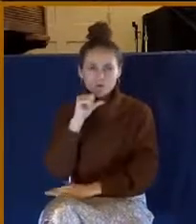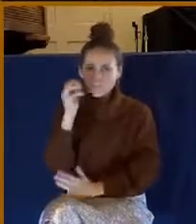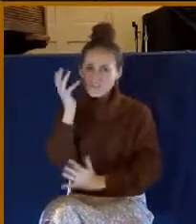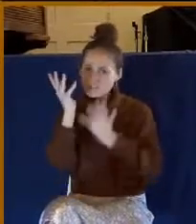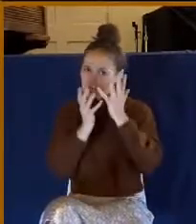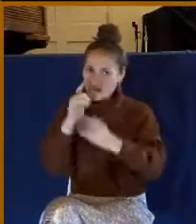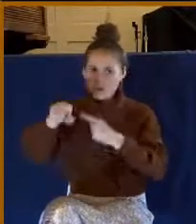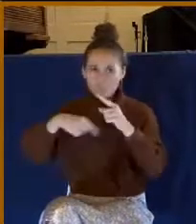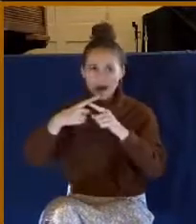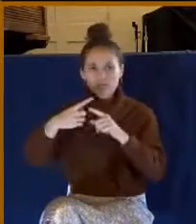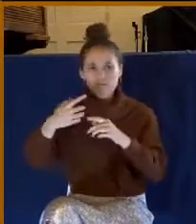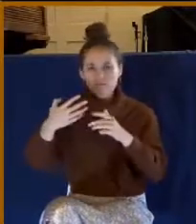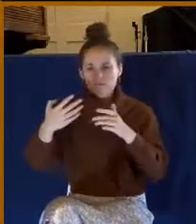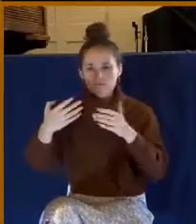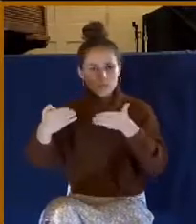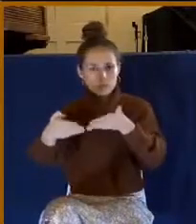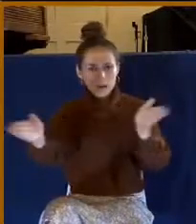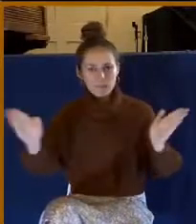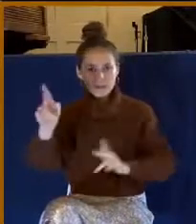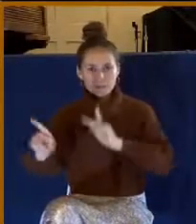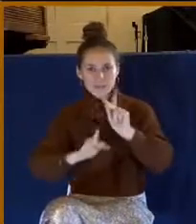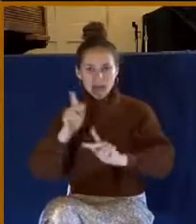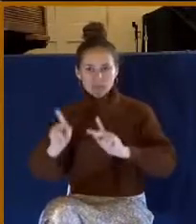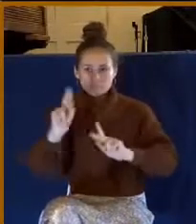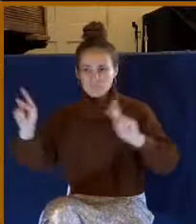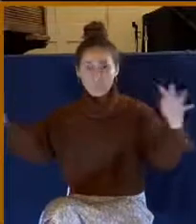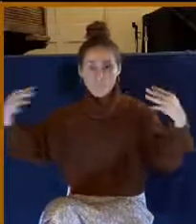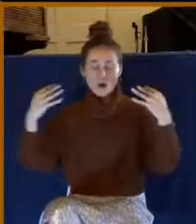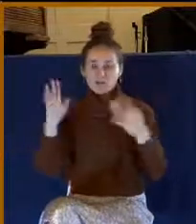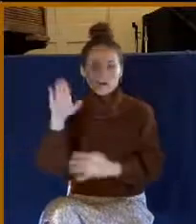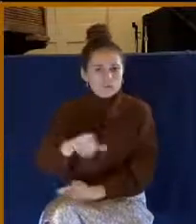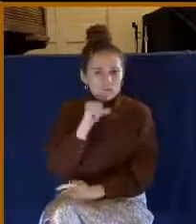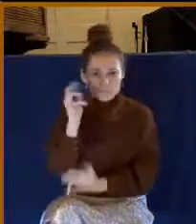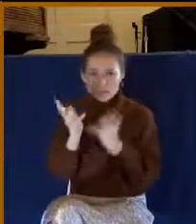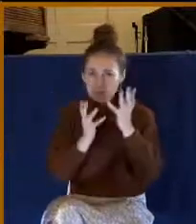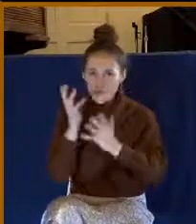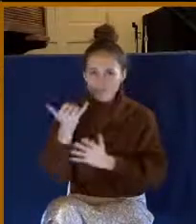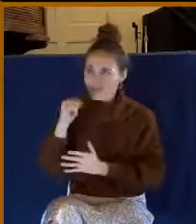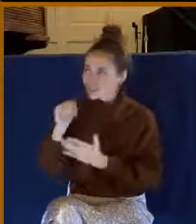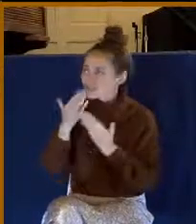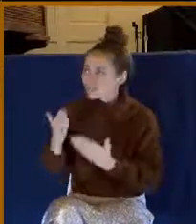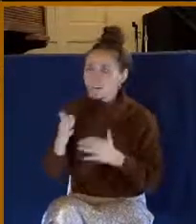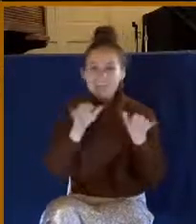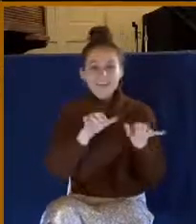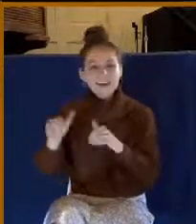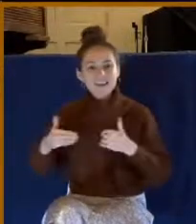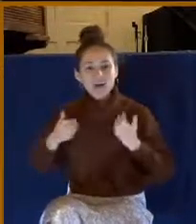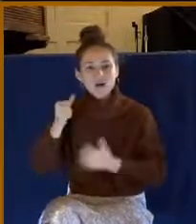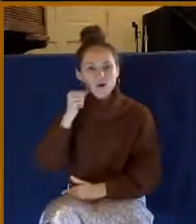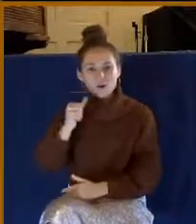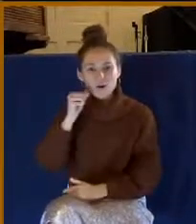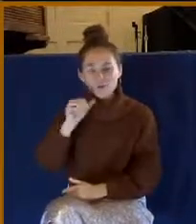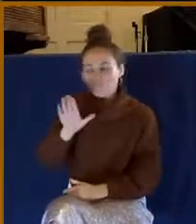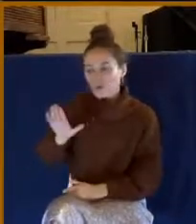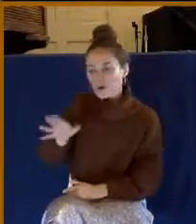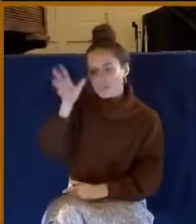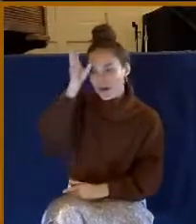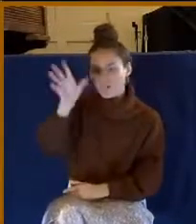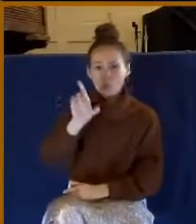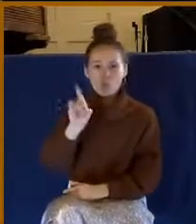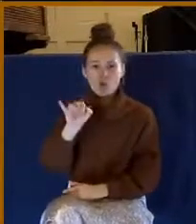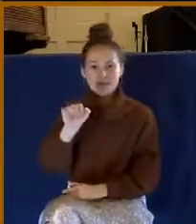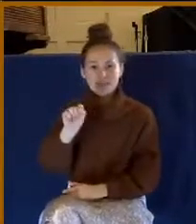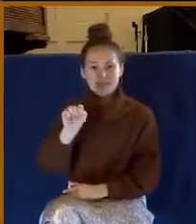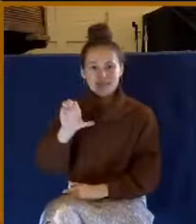that you thank God for his blessings. We ought to be like that little girl whose father was a disc jockey, and she had heard her dad on the radio many times